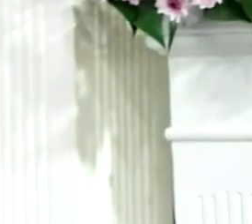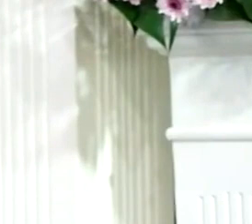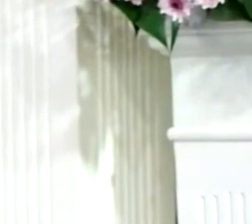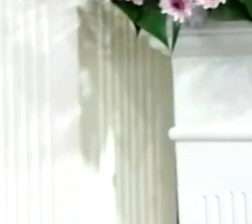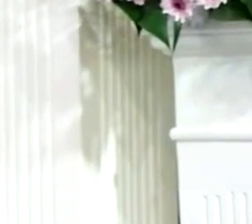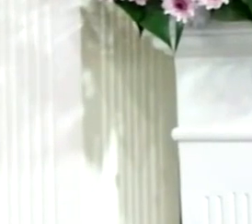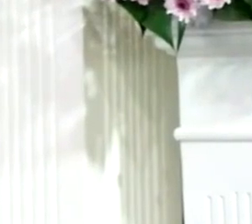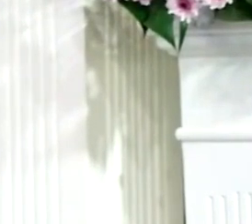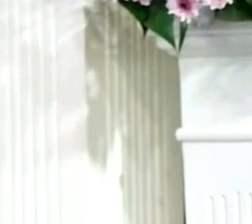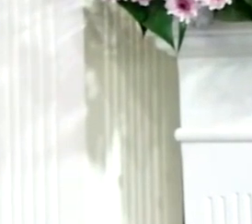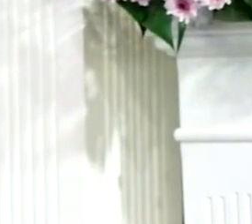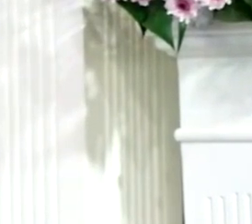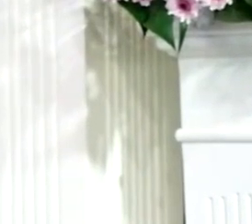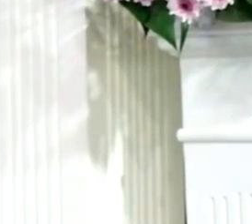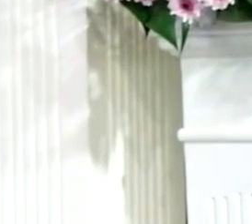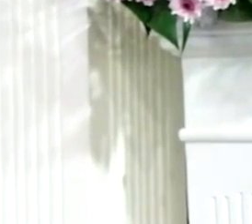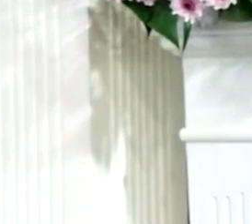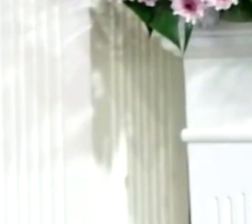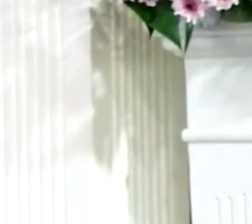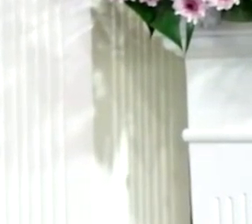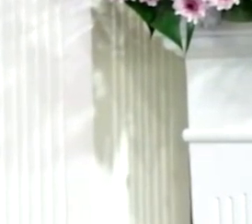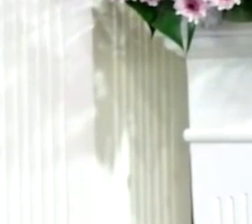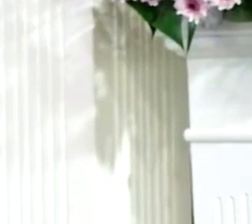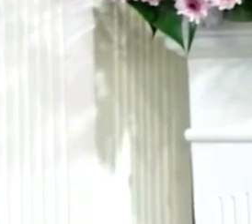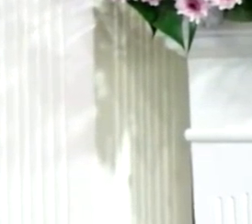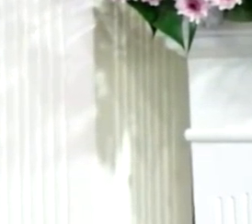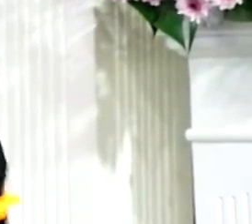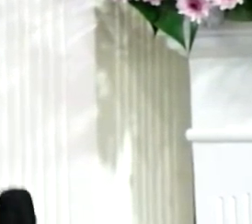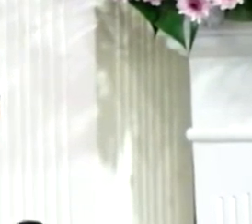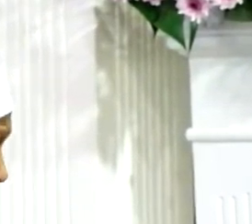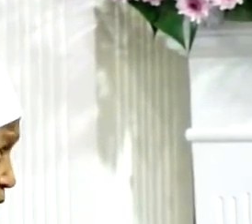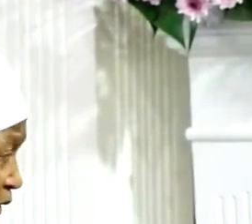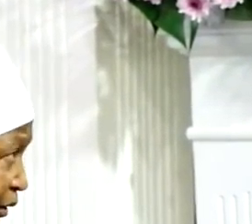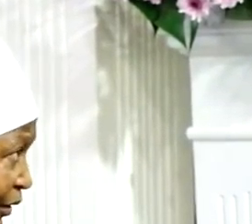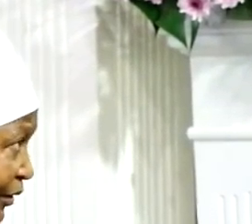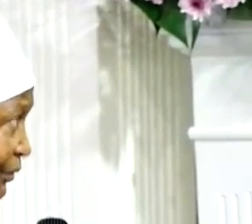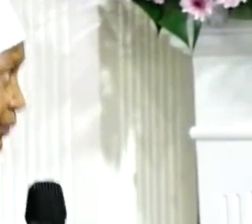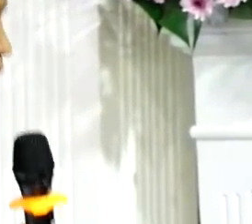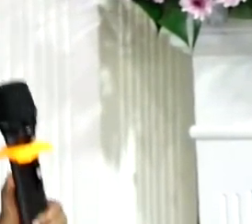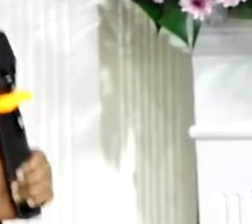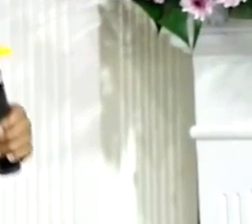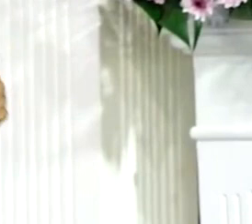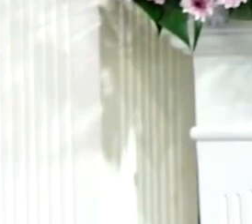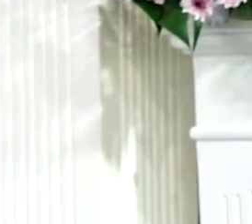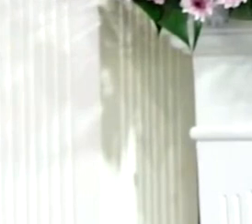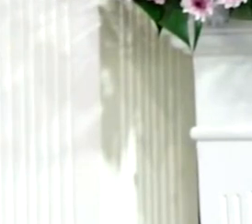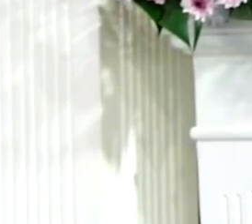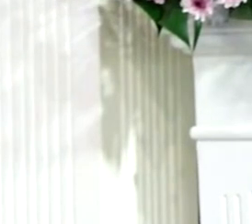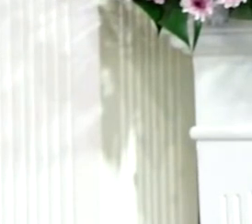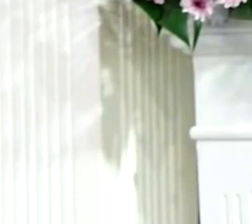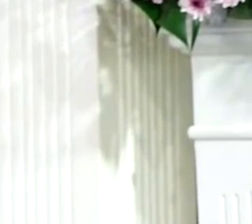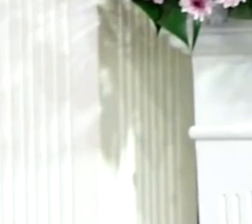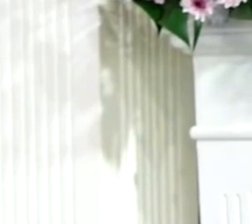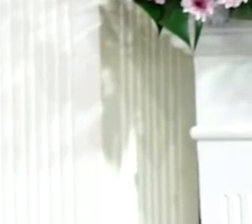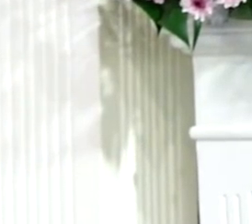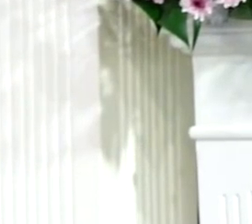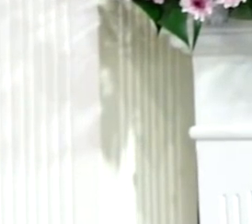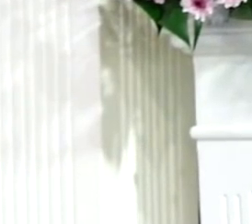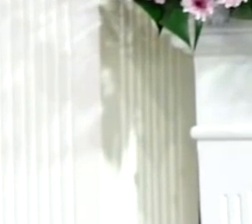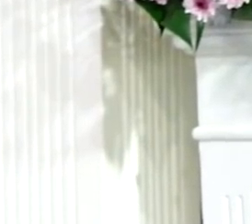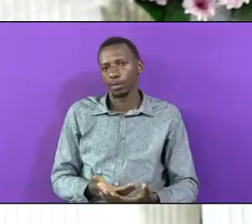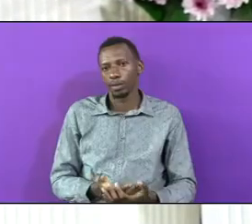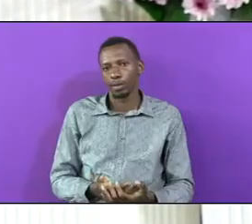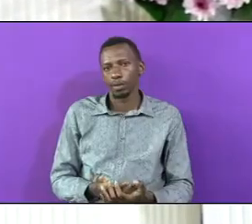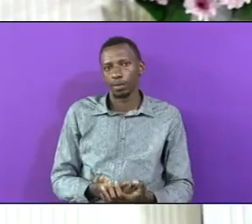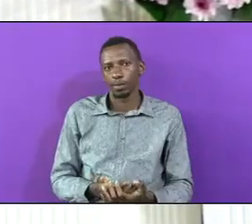30,000 From Mama Mwenya Nausa Nini Mboga I'm afraid To say